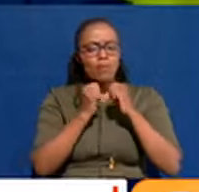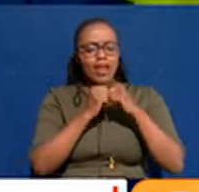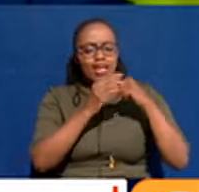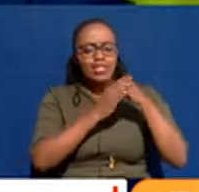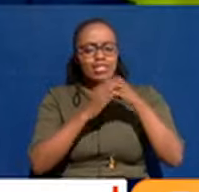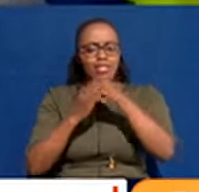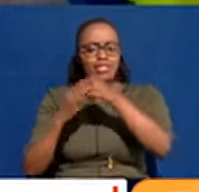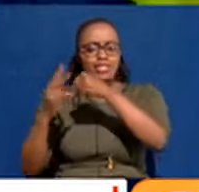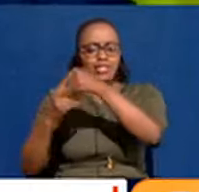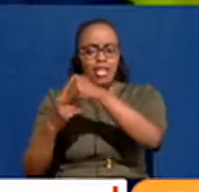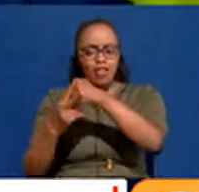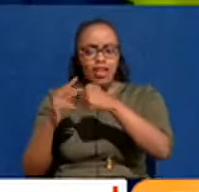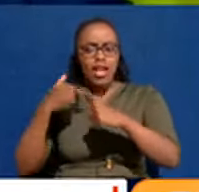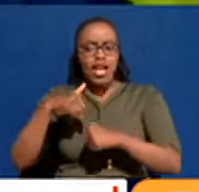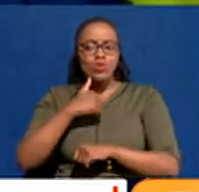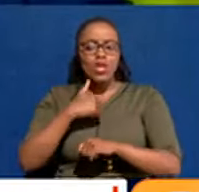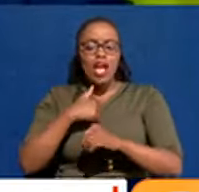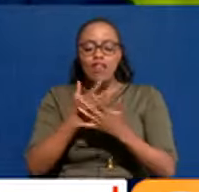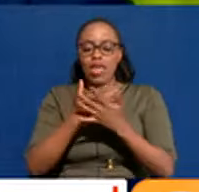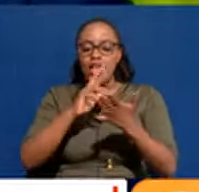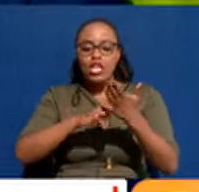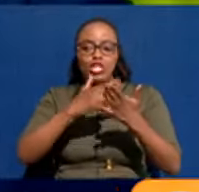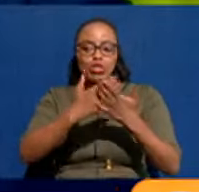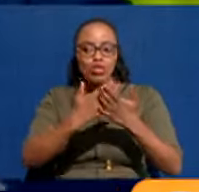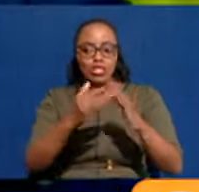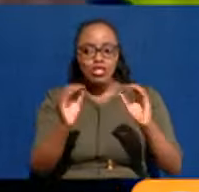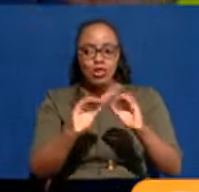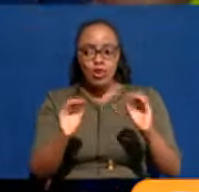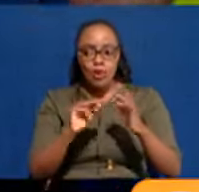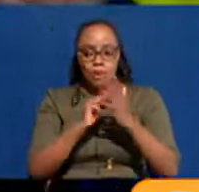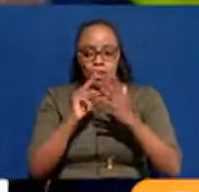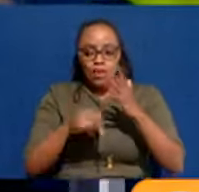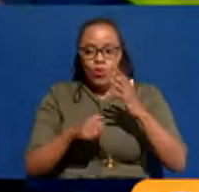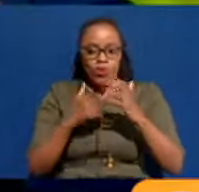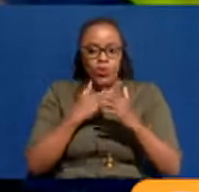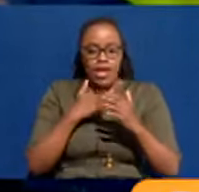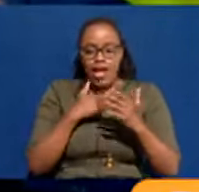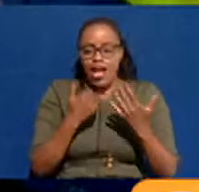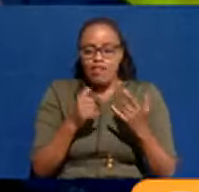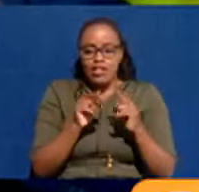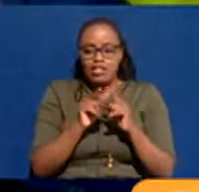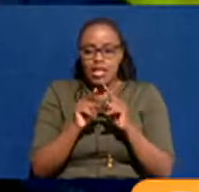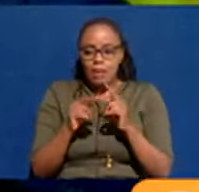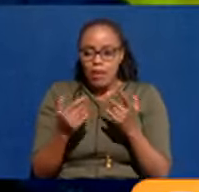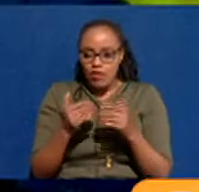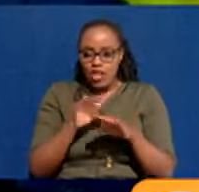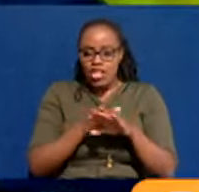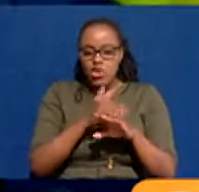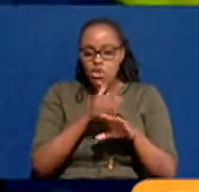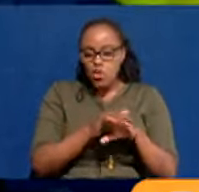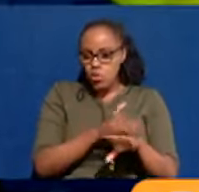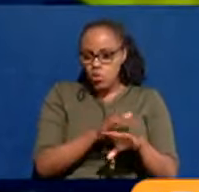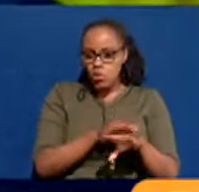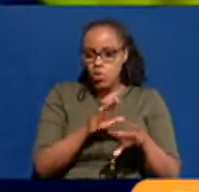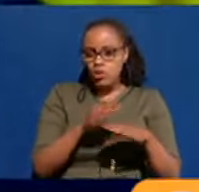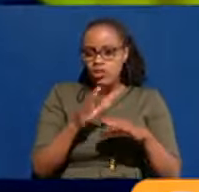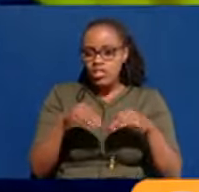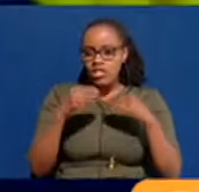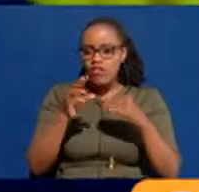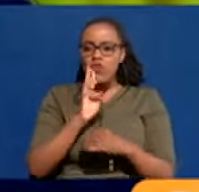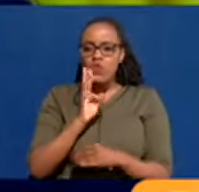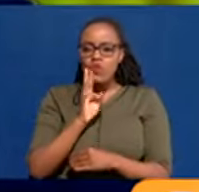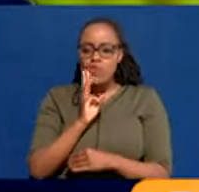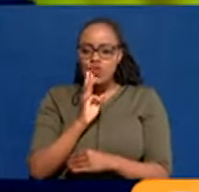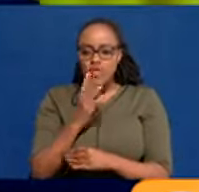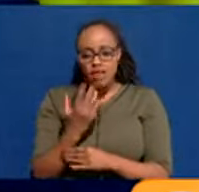we'd never developed new sources. So, you had Kikuyu Springs giving us just 1% of our water, 4